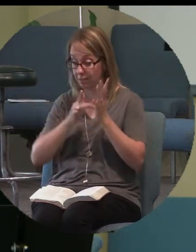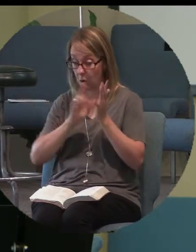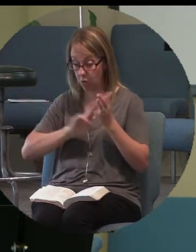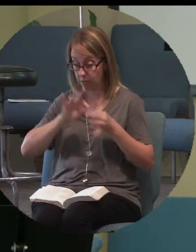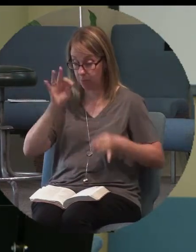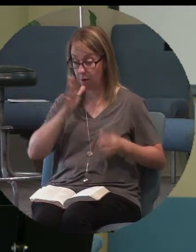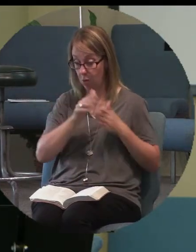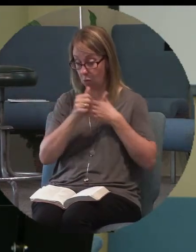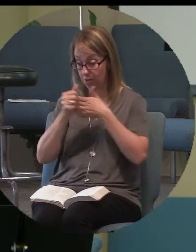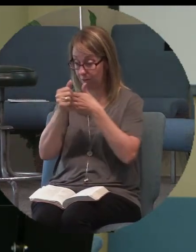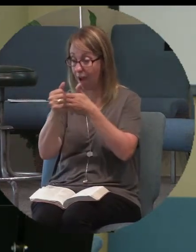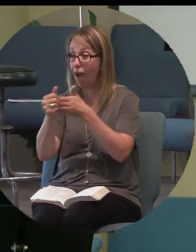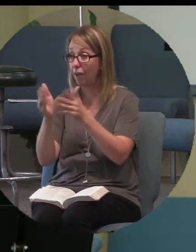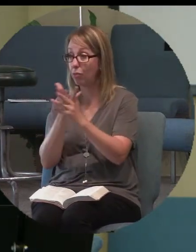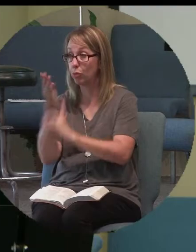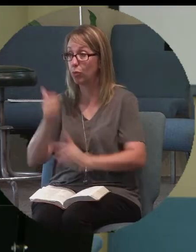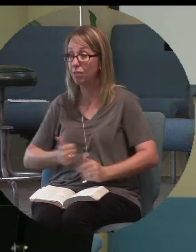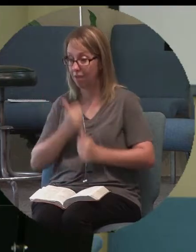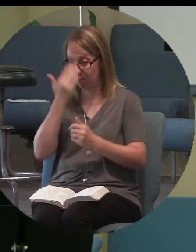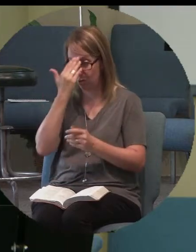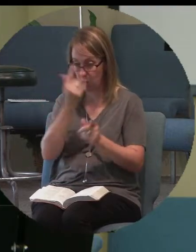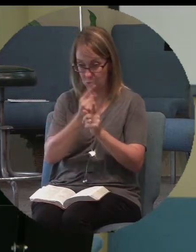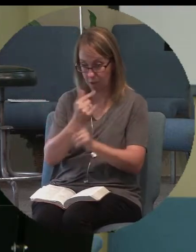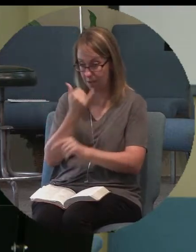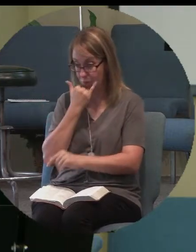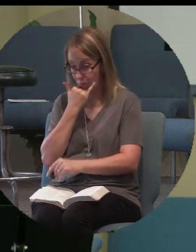And you know what is right and you know what is wrong.